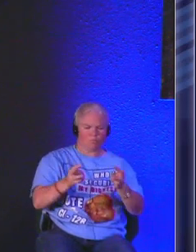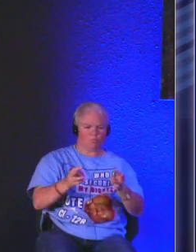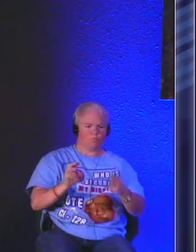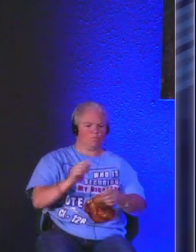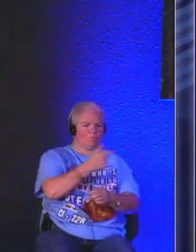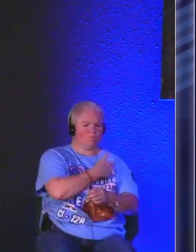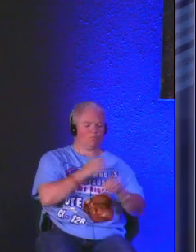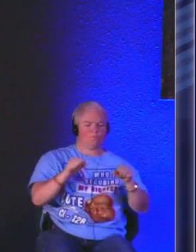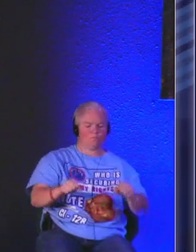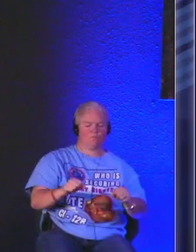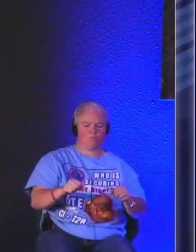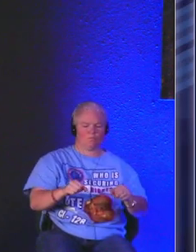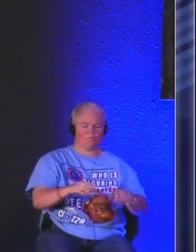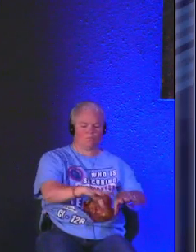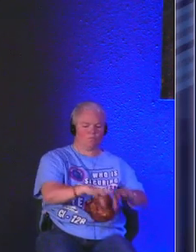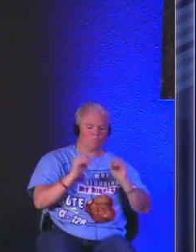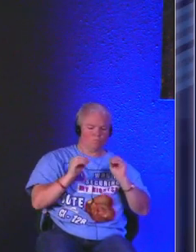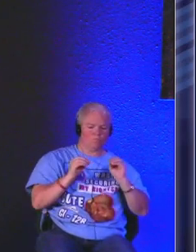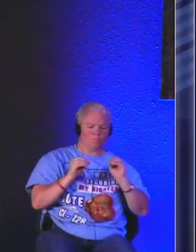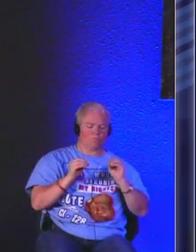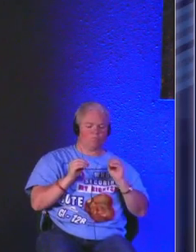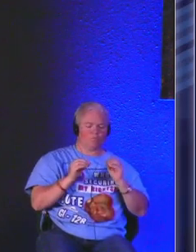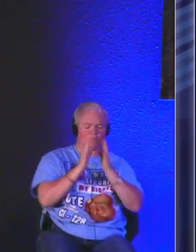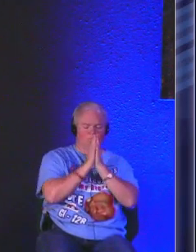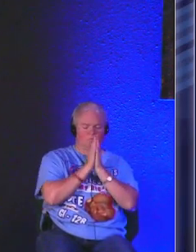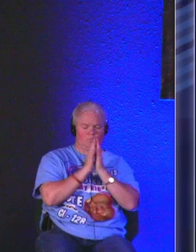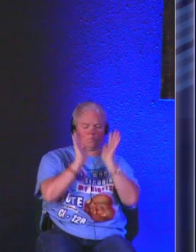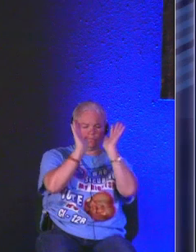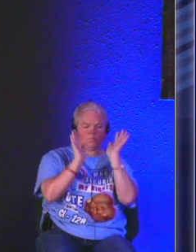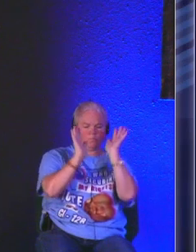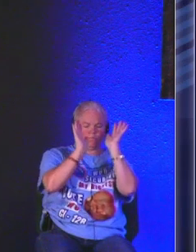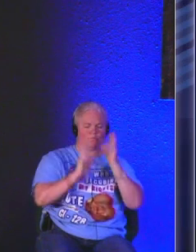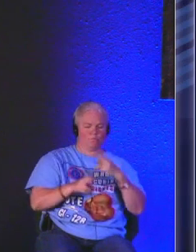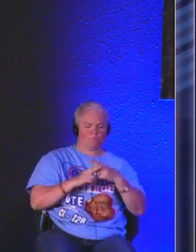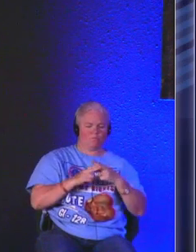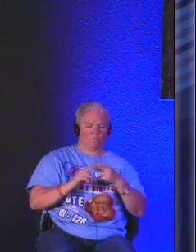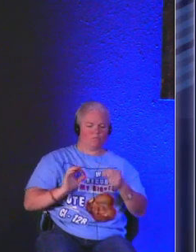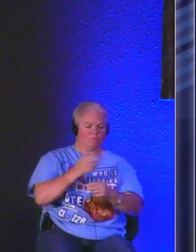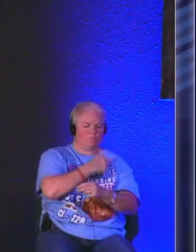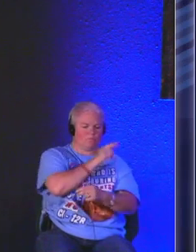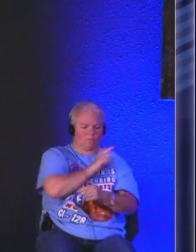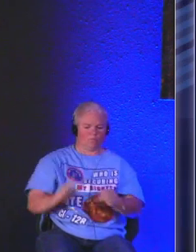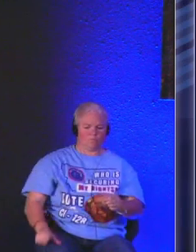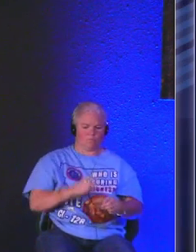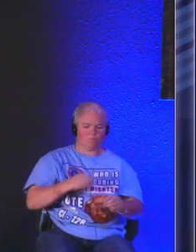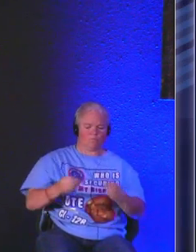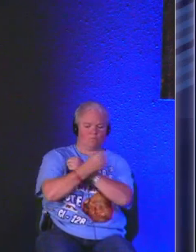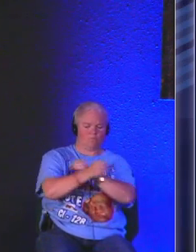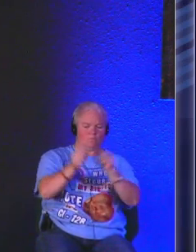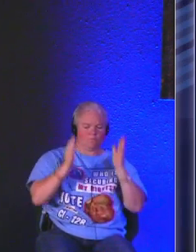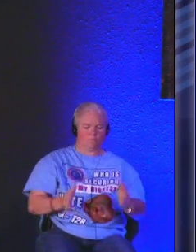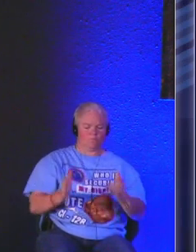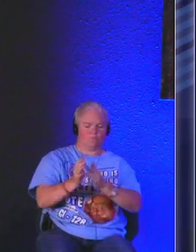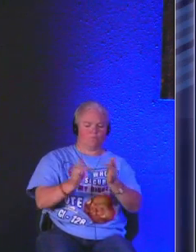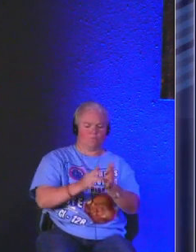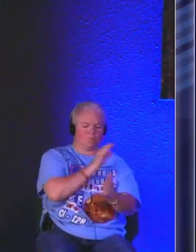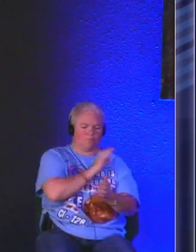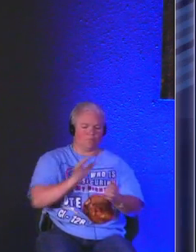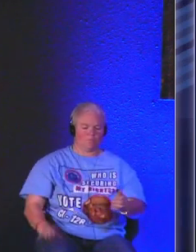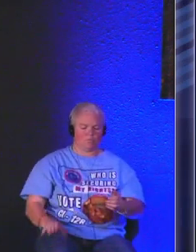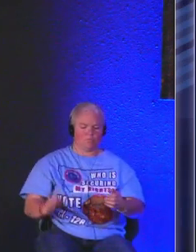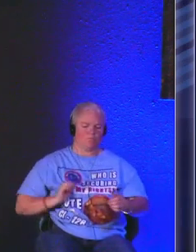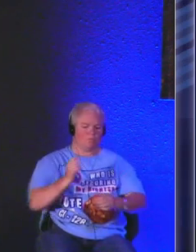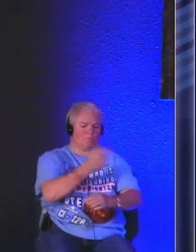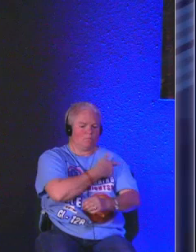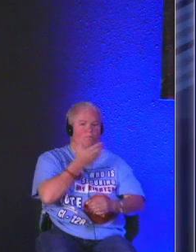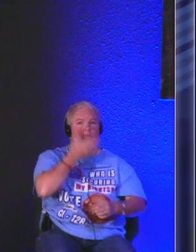that we could leave here the same we pray this in the mighty name of our Lord and Savior Jesus Christ and everyone shout